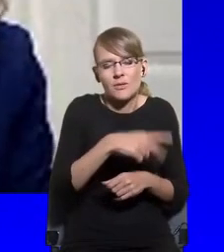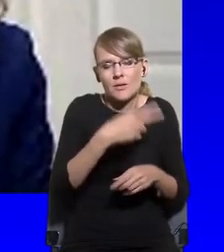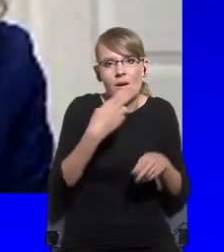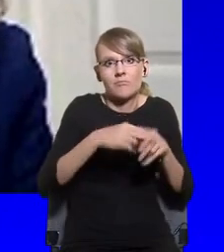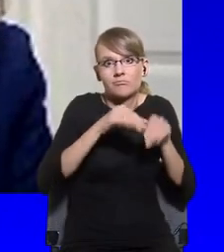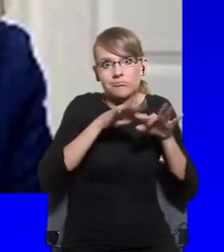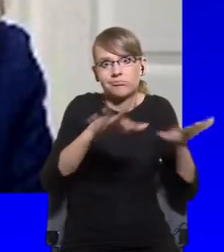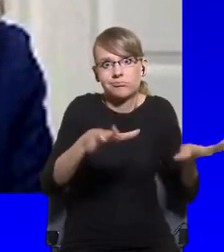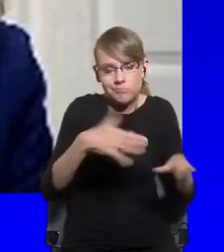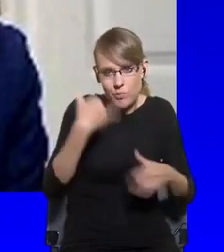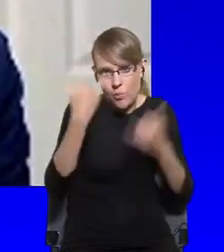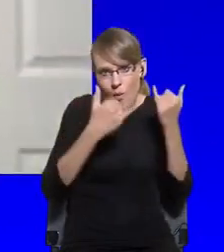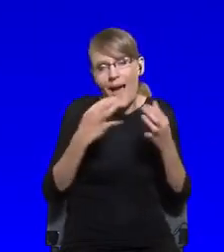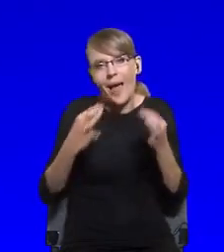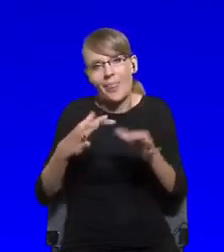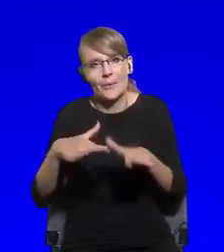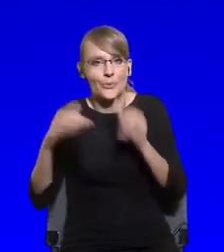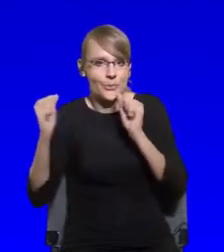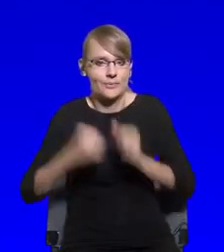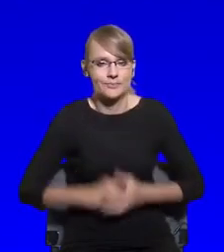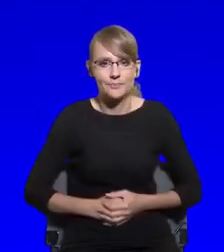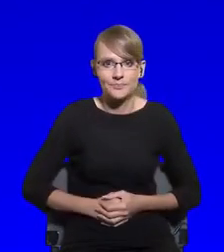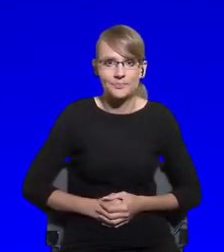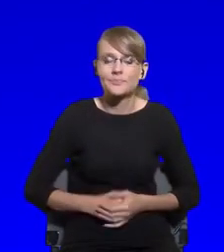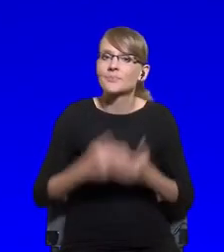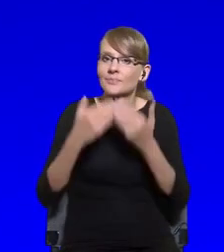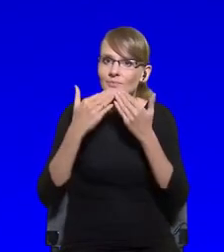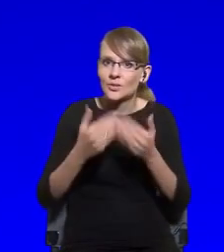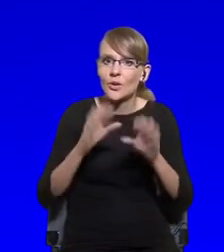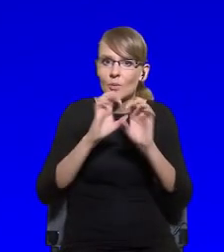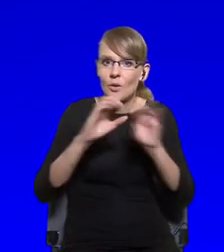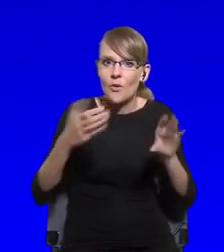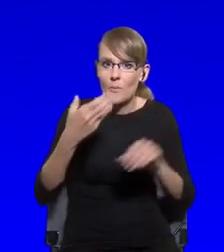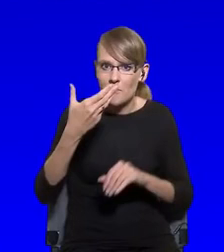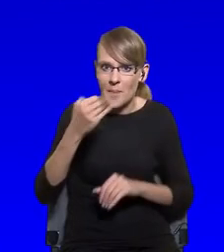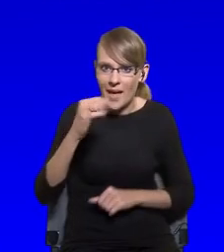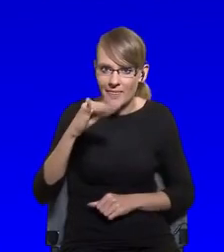Thank you, Professor Mattei.